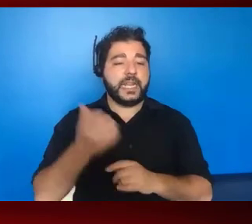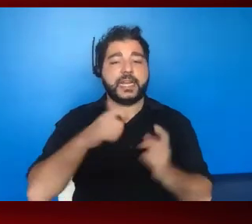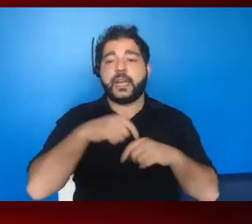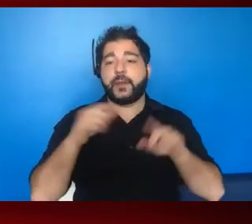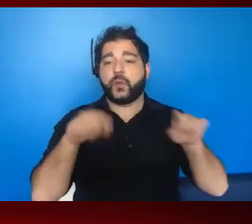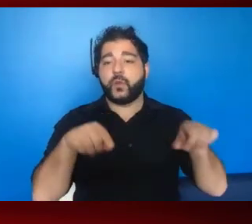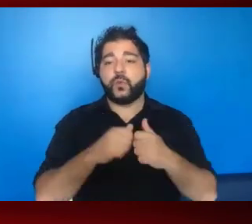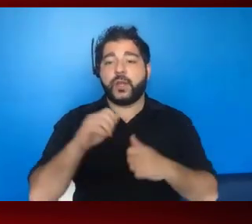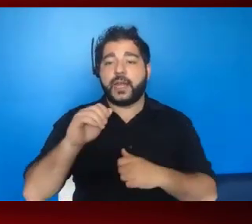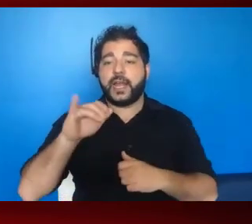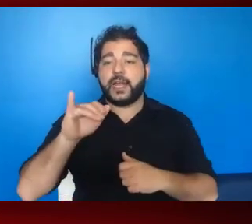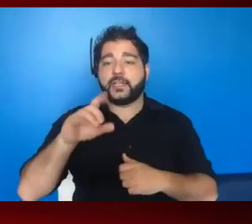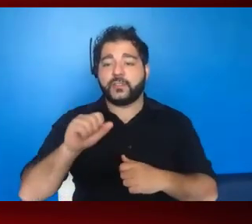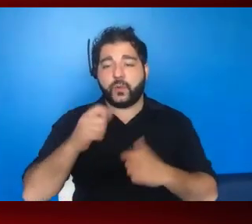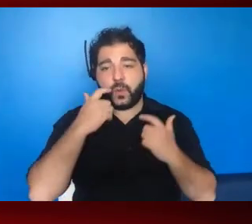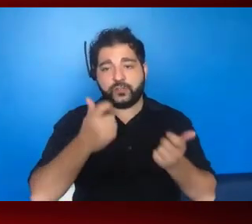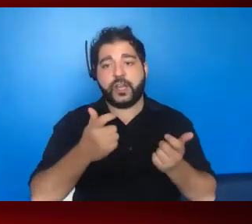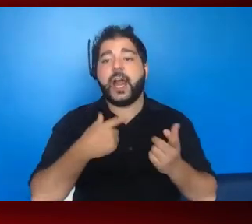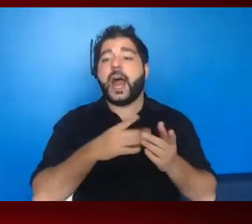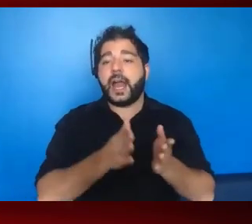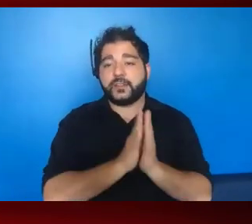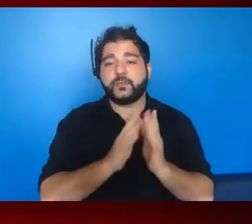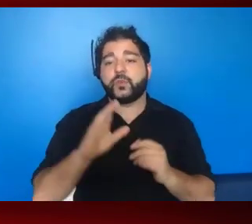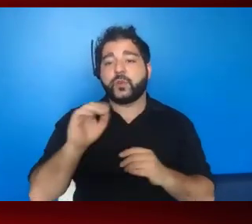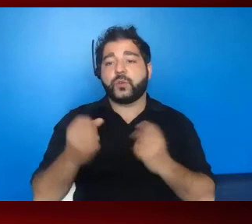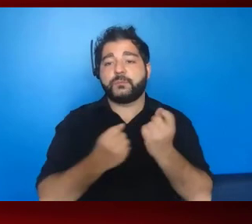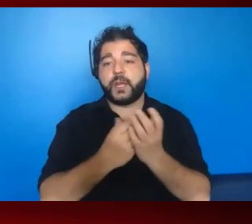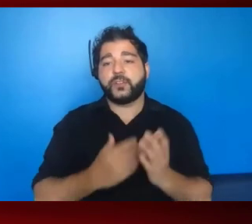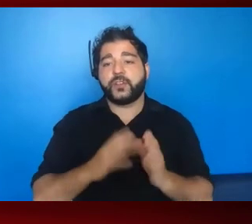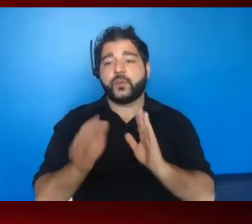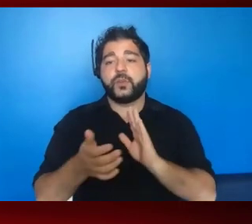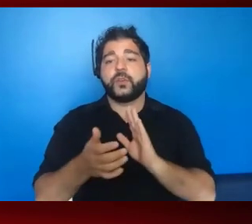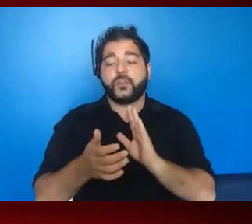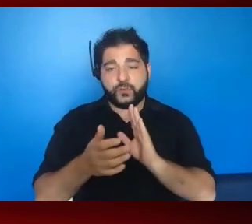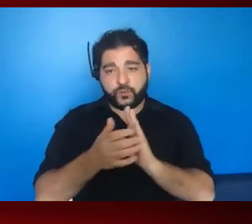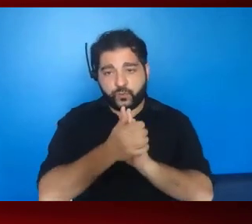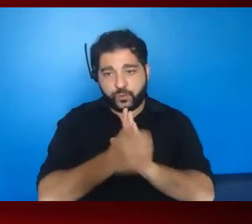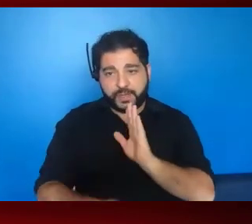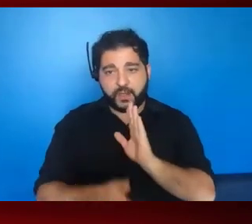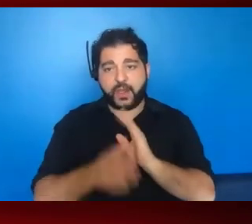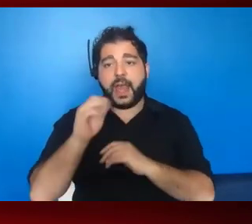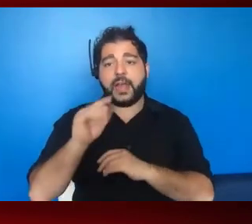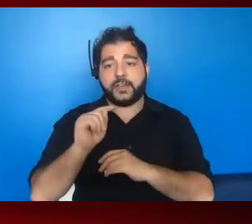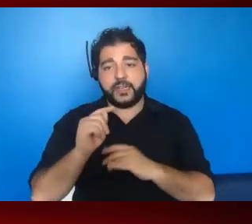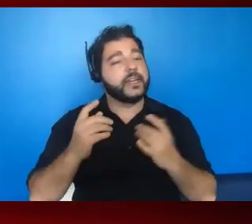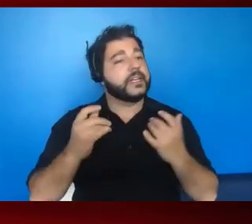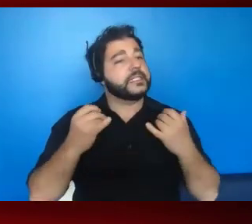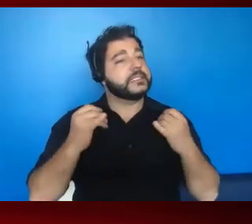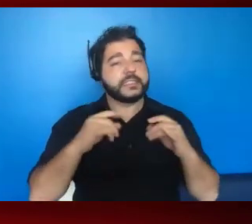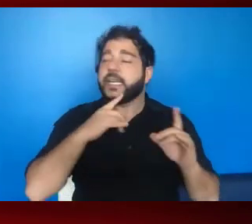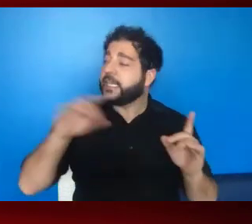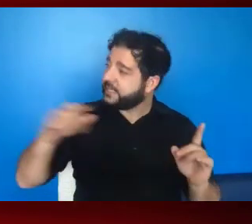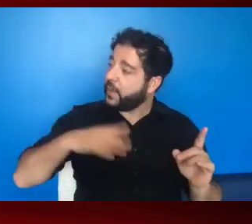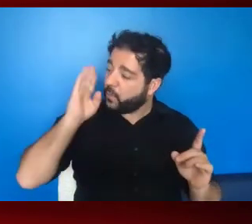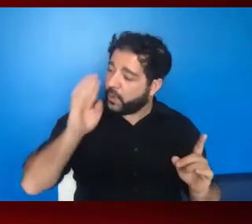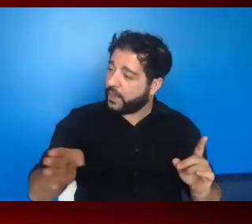I've asked him to co-sponsor the repeal act. Each time his office has said, yes, we will, they still haven't signed it. So this time